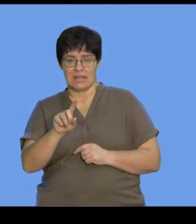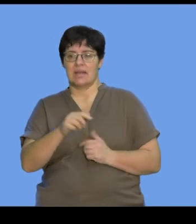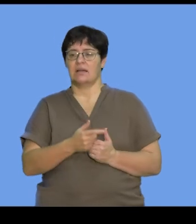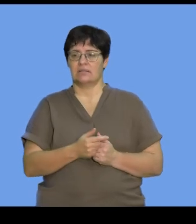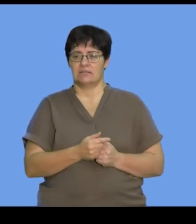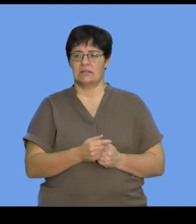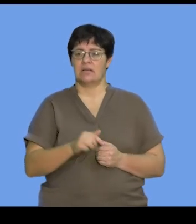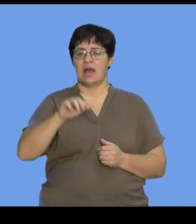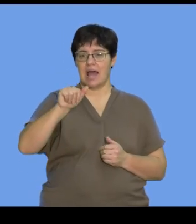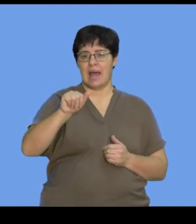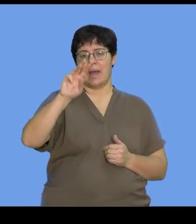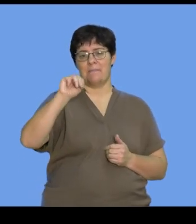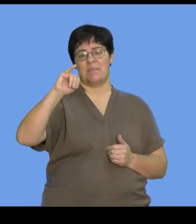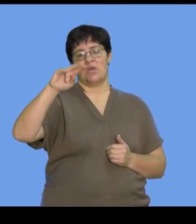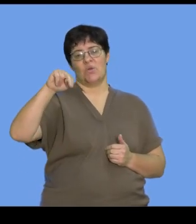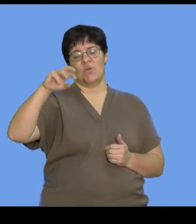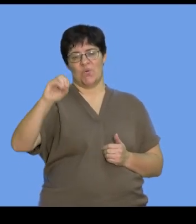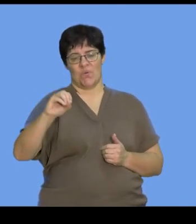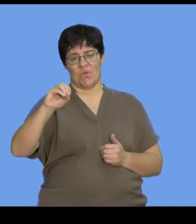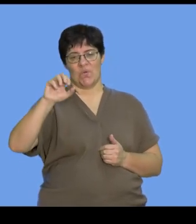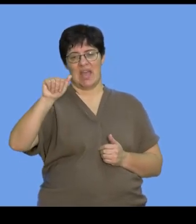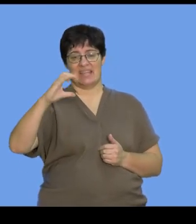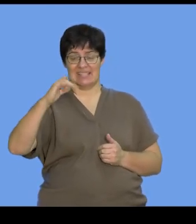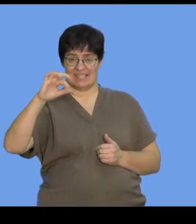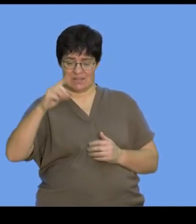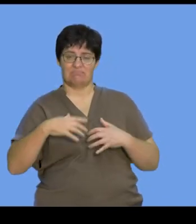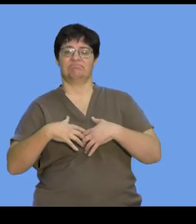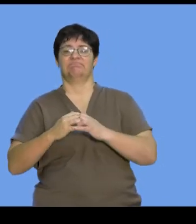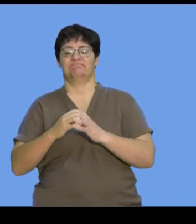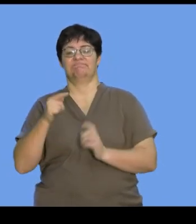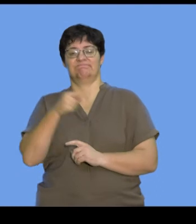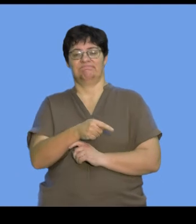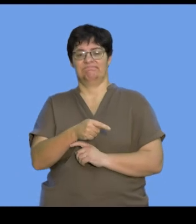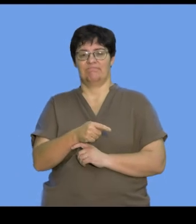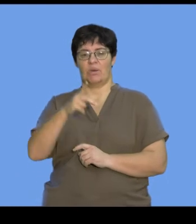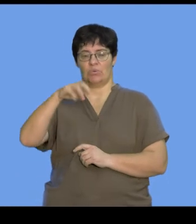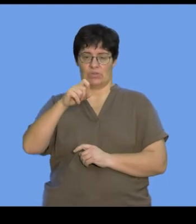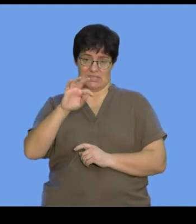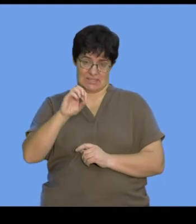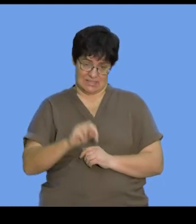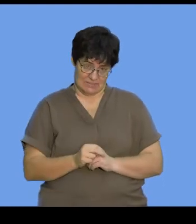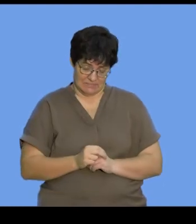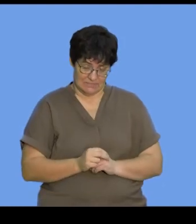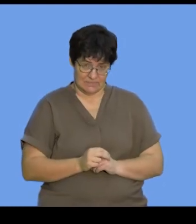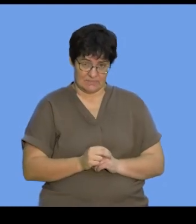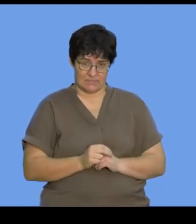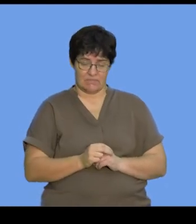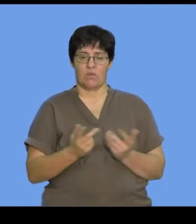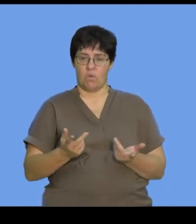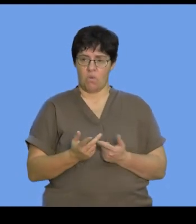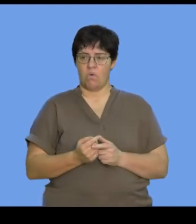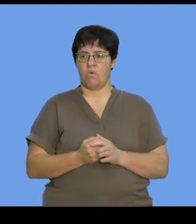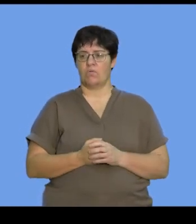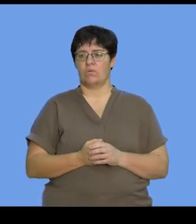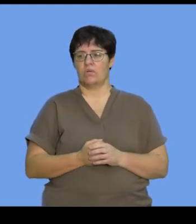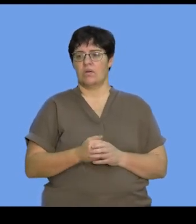segments of amino acids that make up protein. So, we know that amino acids put together form proteins, or the monomers